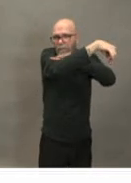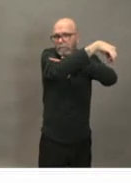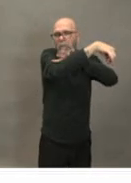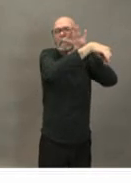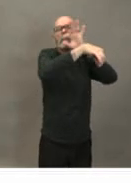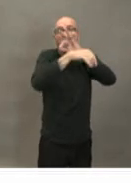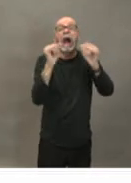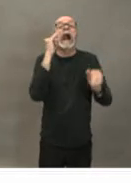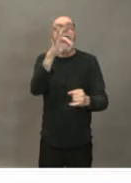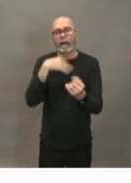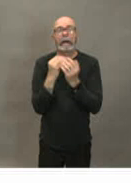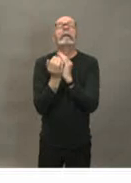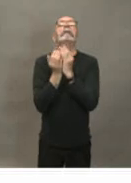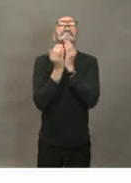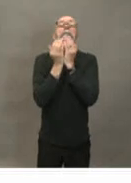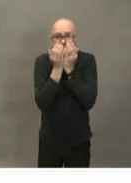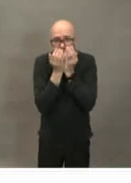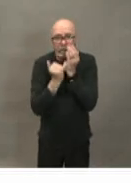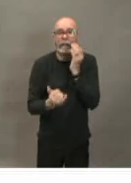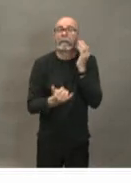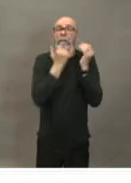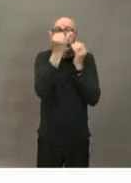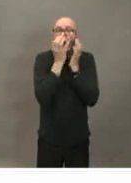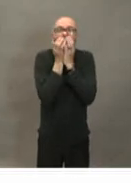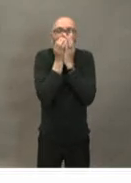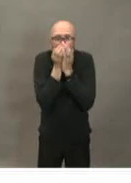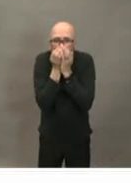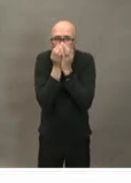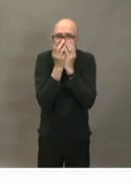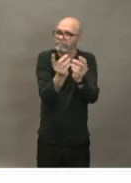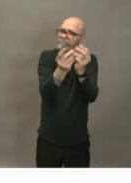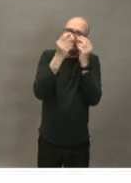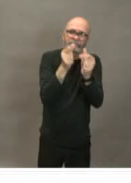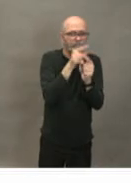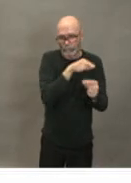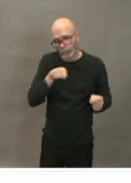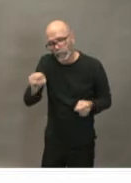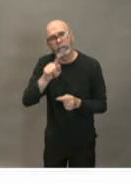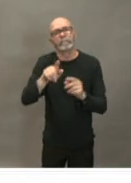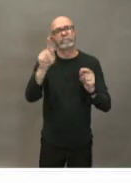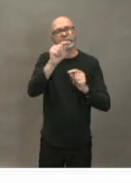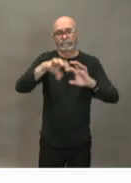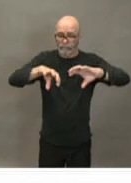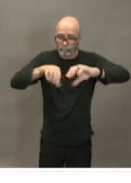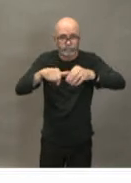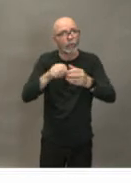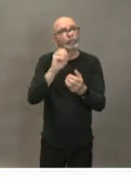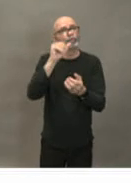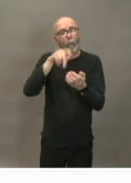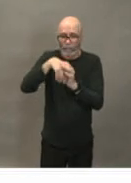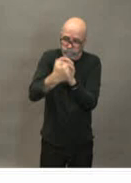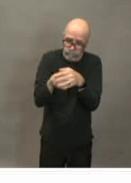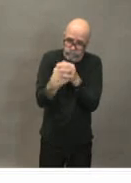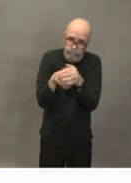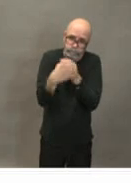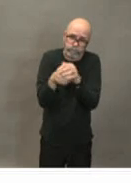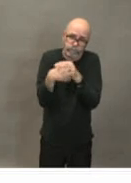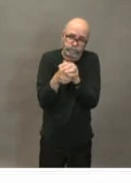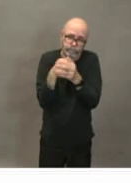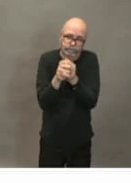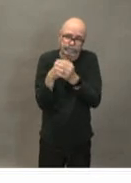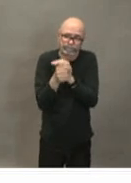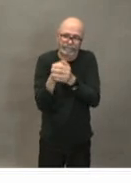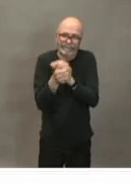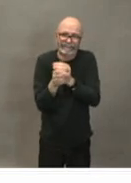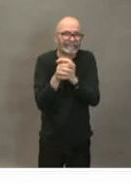wash your hands uh really we can train ourselves avoiding touching our faces especially if we have unwashed hands